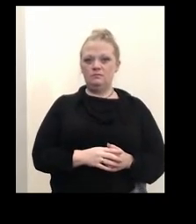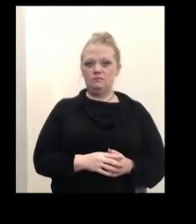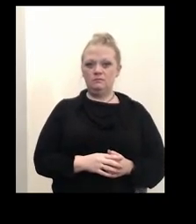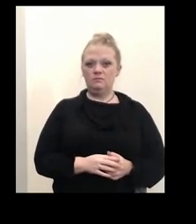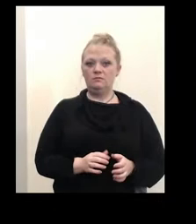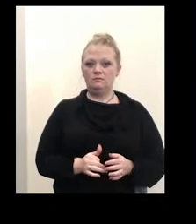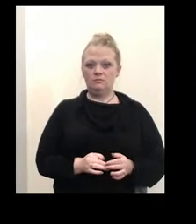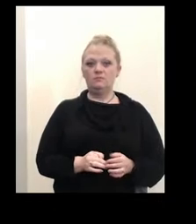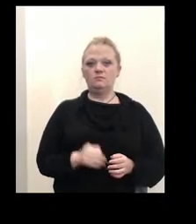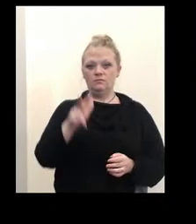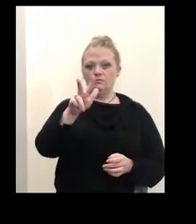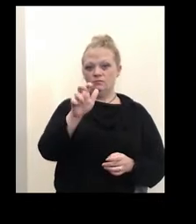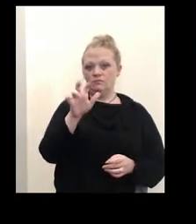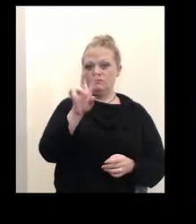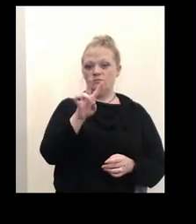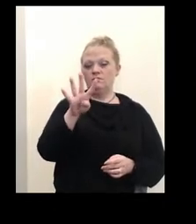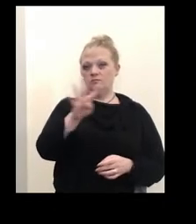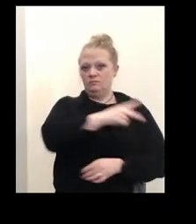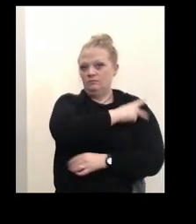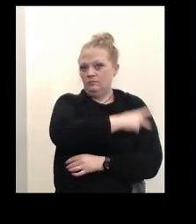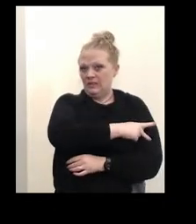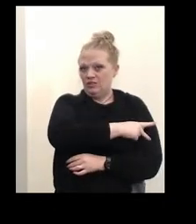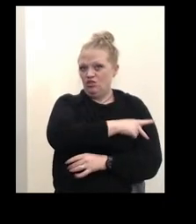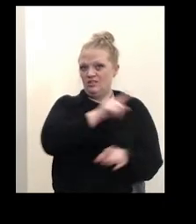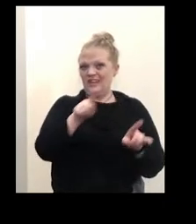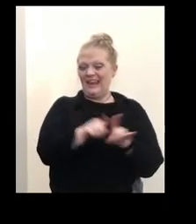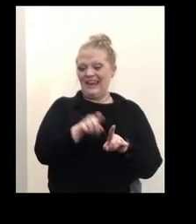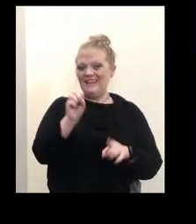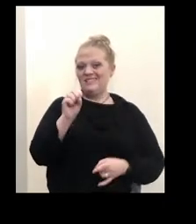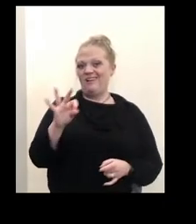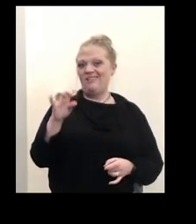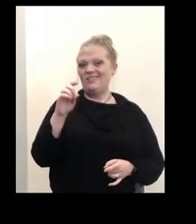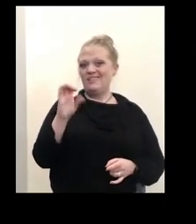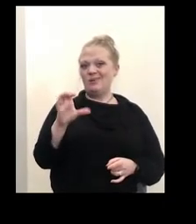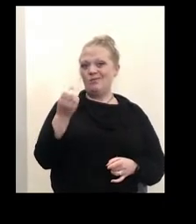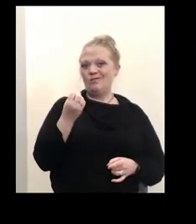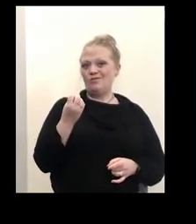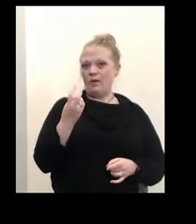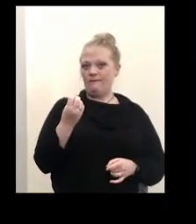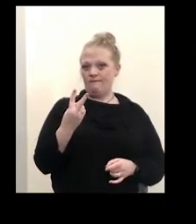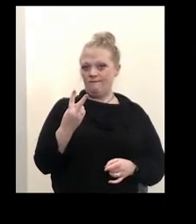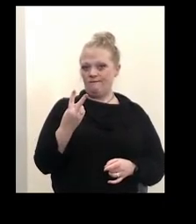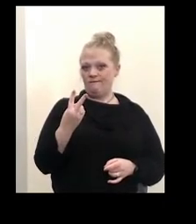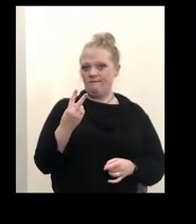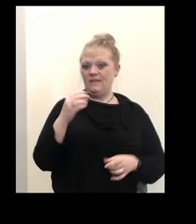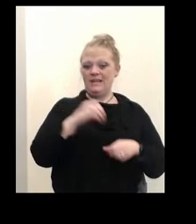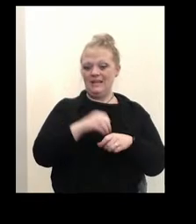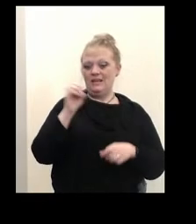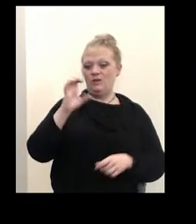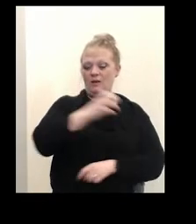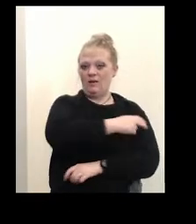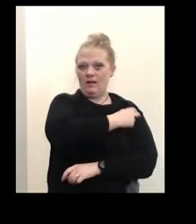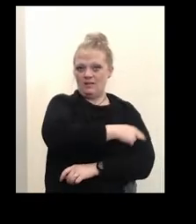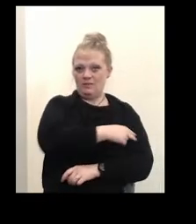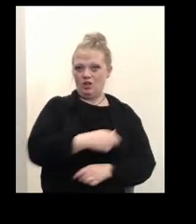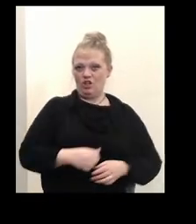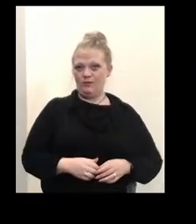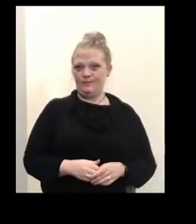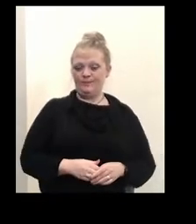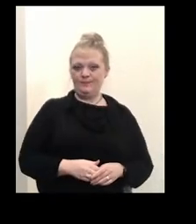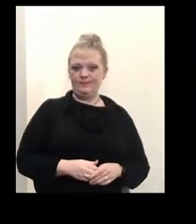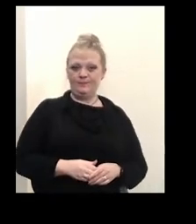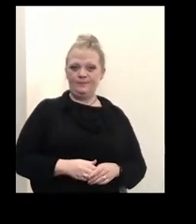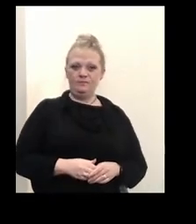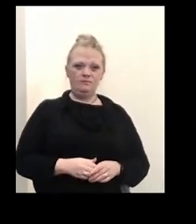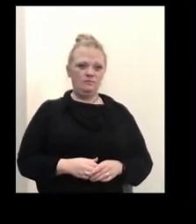Yes, 374 patients as of December 12th were in Erie County hospitals. And you see, we are not near our